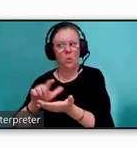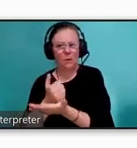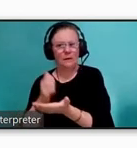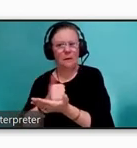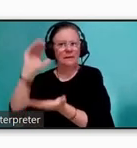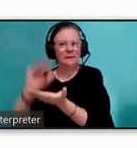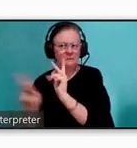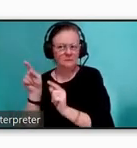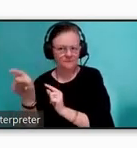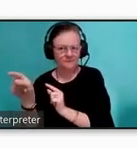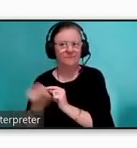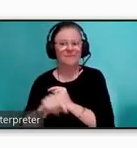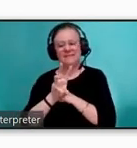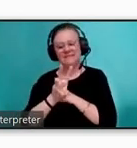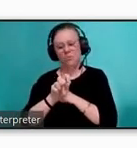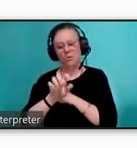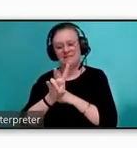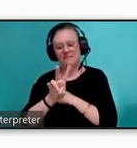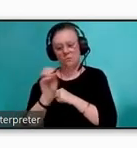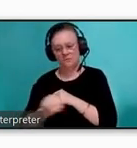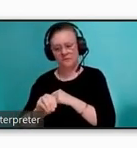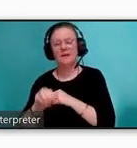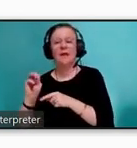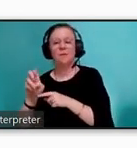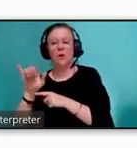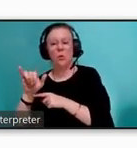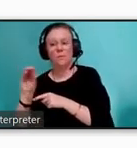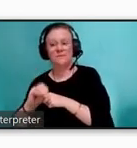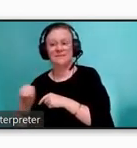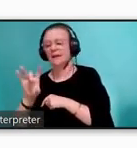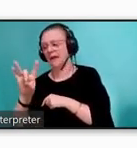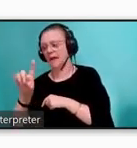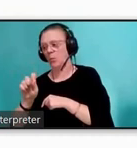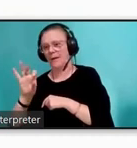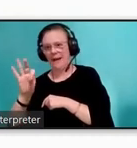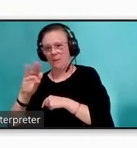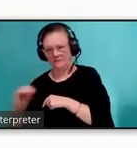tracts is 6.7% and the minority rate for these tracts is 8.9%.